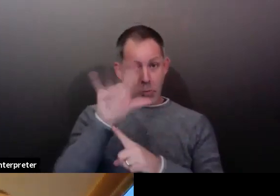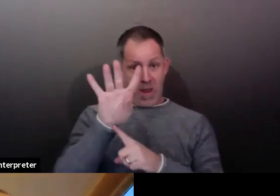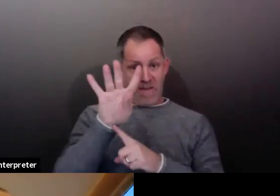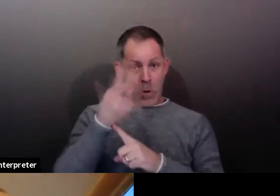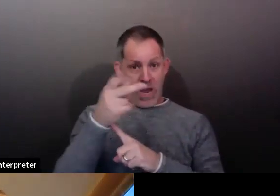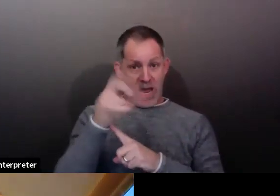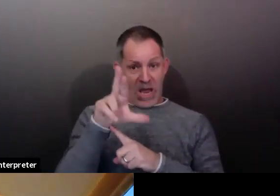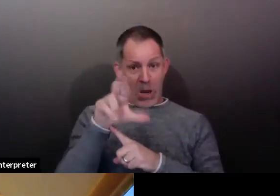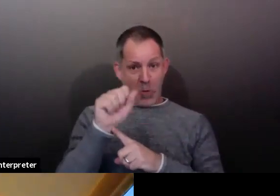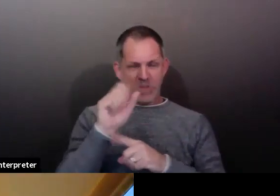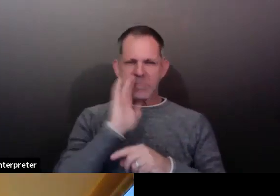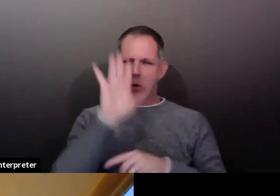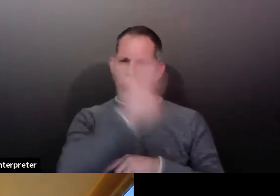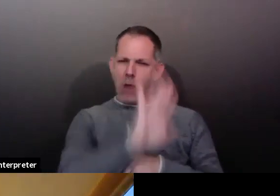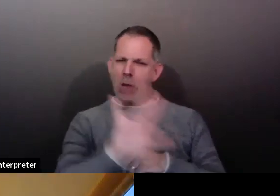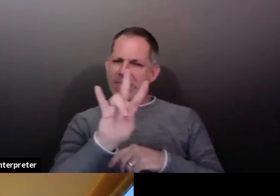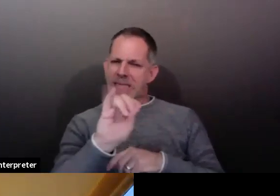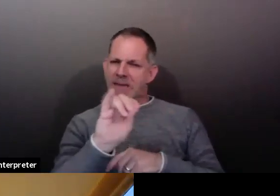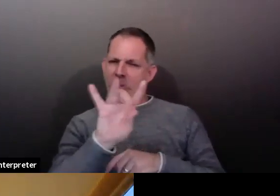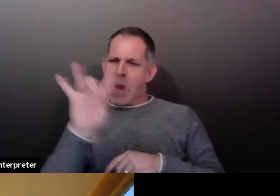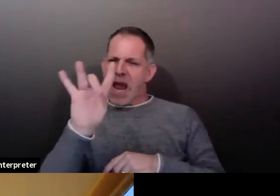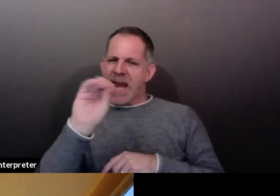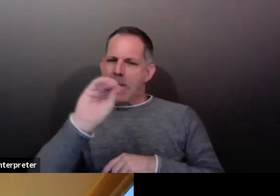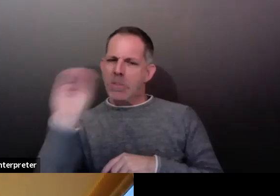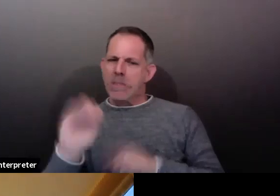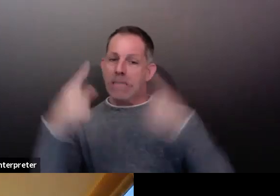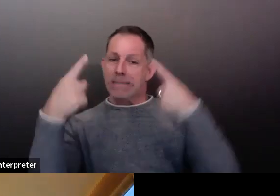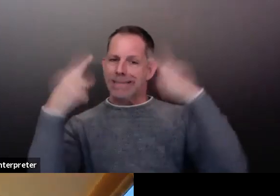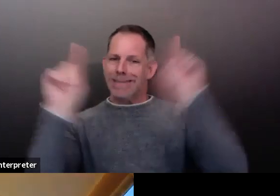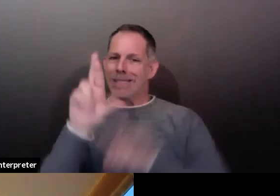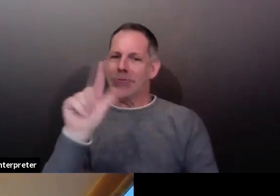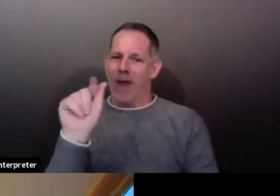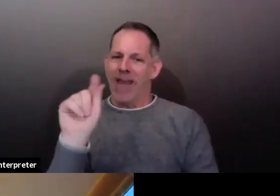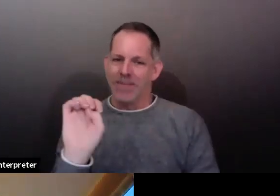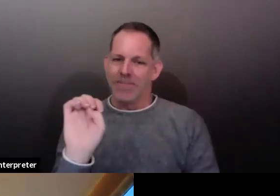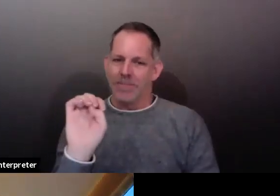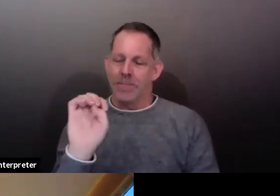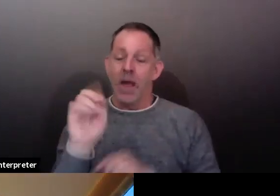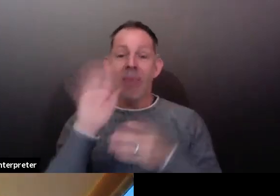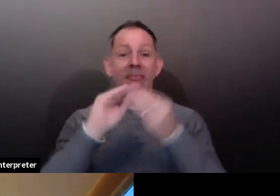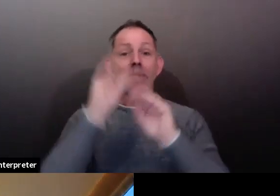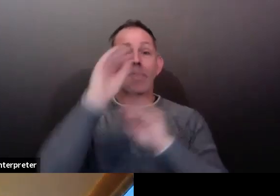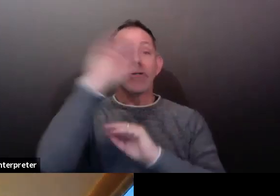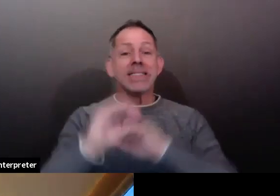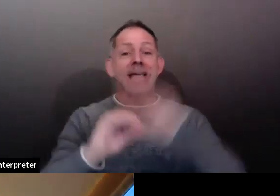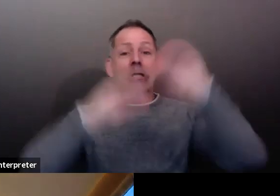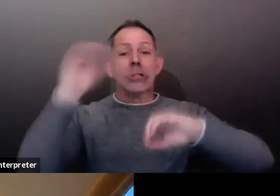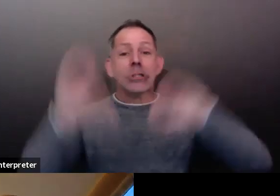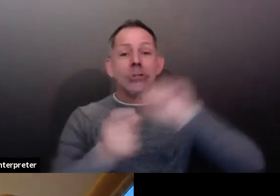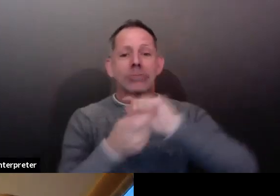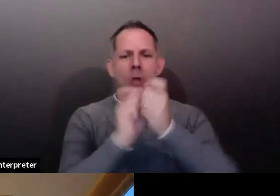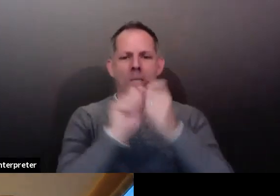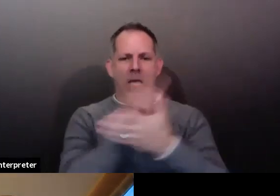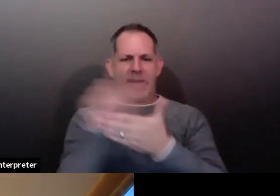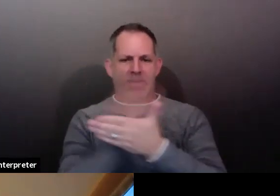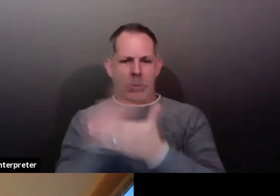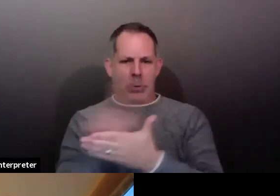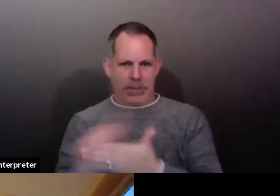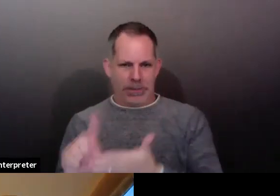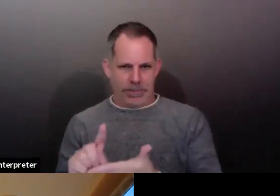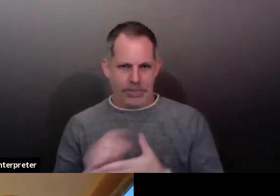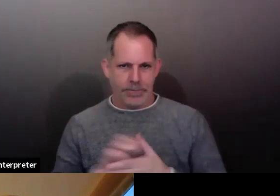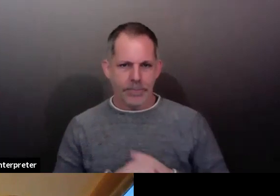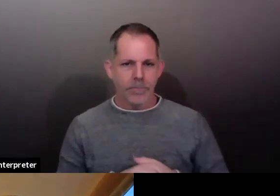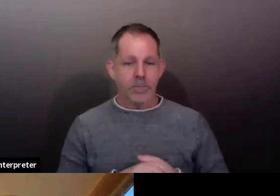It kind of oscillates week to week, but that's where we're at. I think that's doing very well. If you look at the state, the